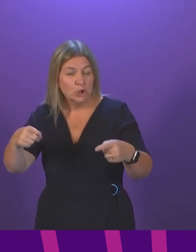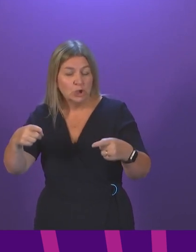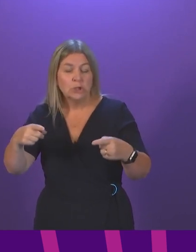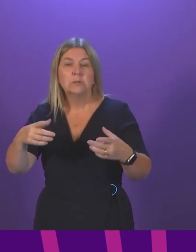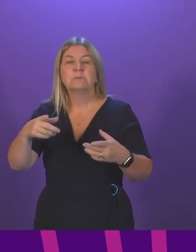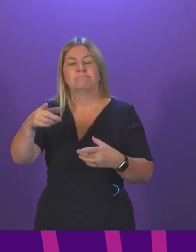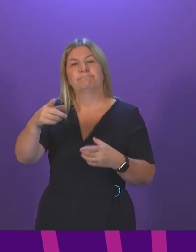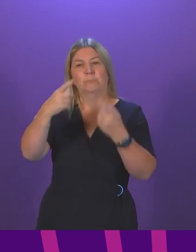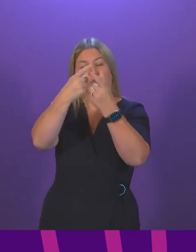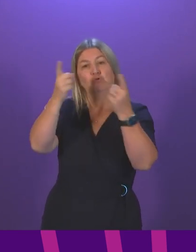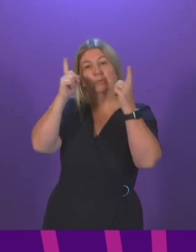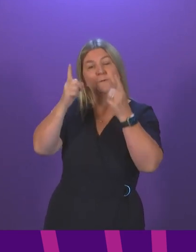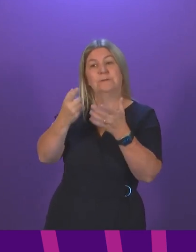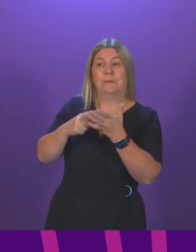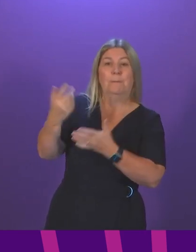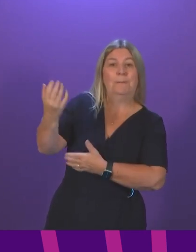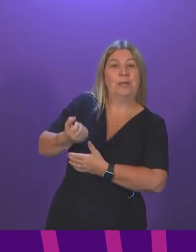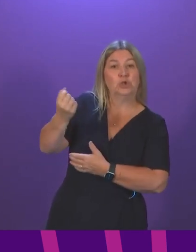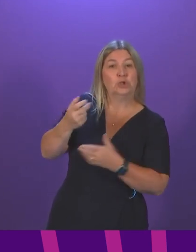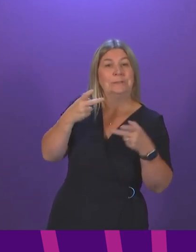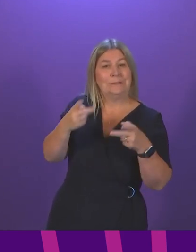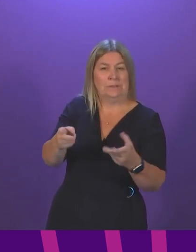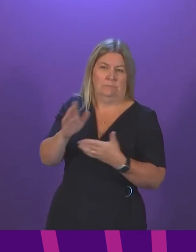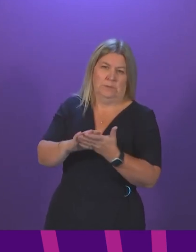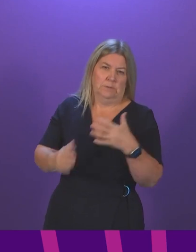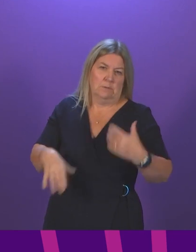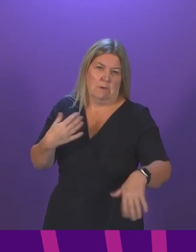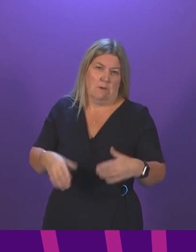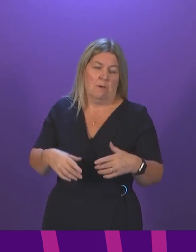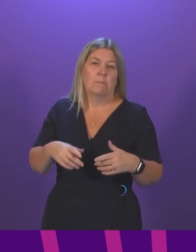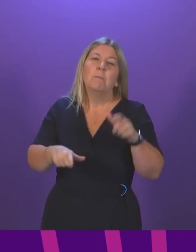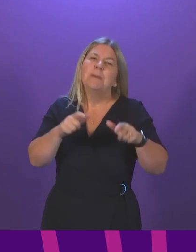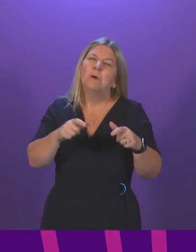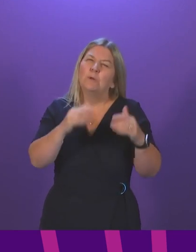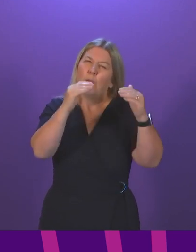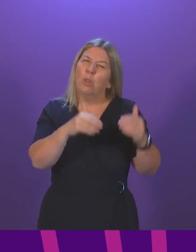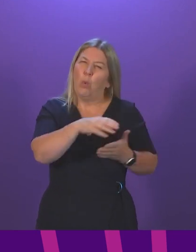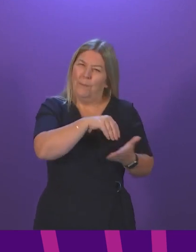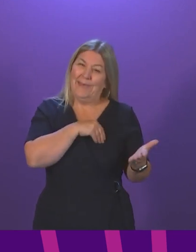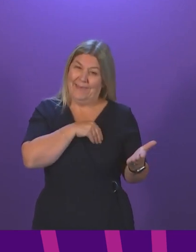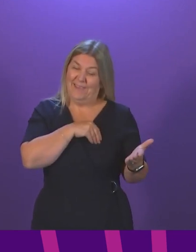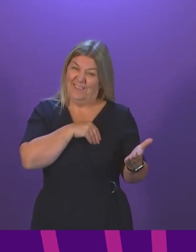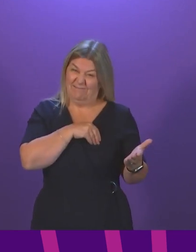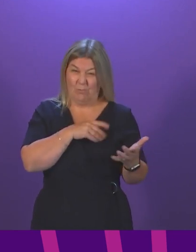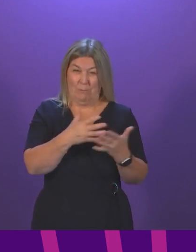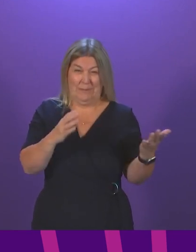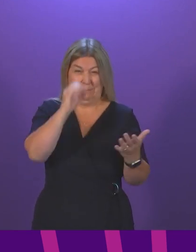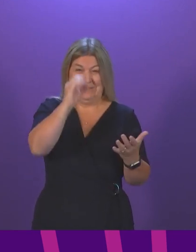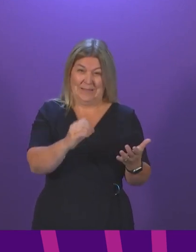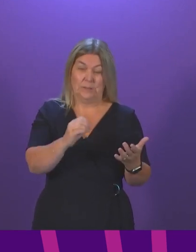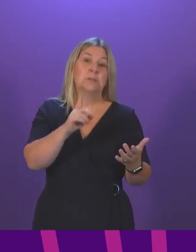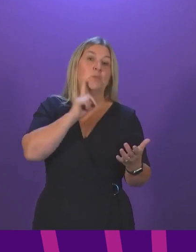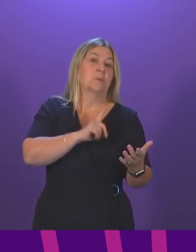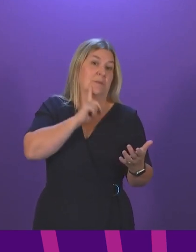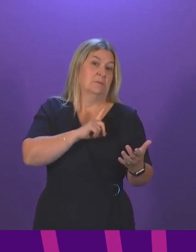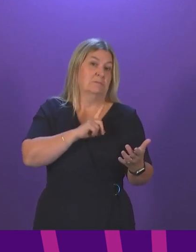changes to the university pension scheme will hurt only the lowest paid of staff, disproportionately female workers, and could result in workers losing up to